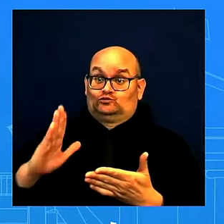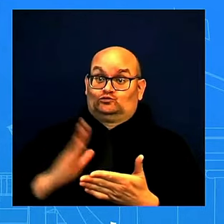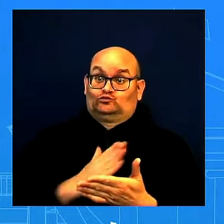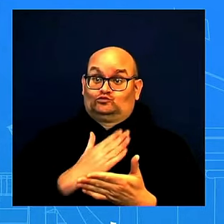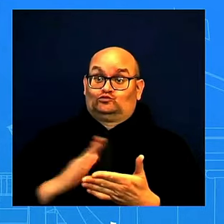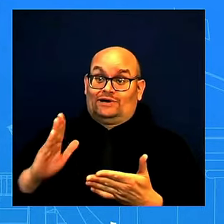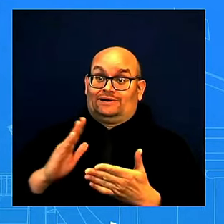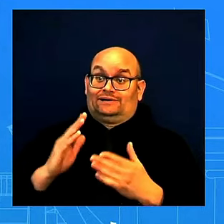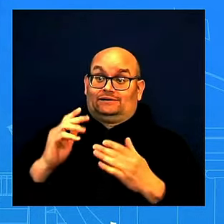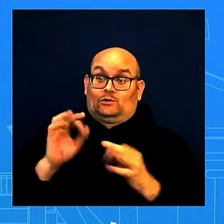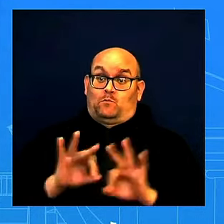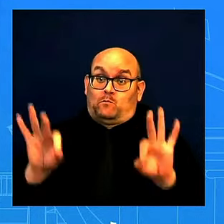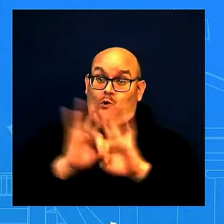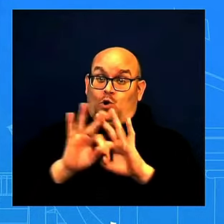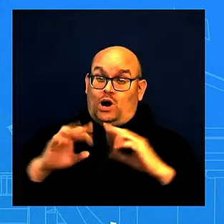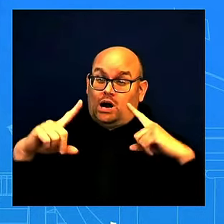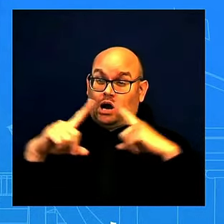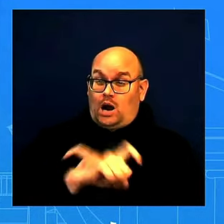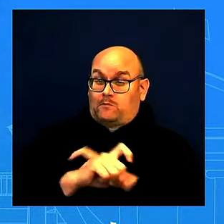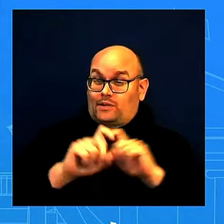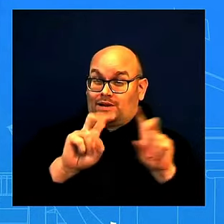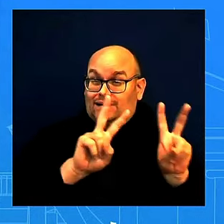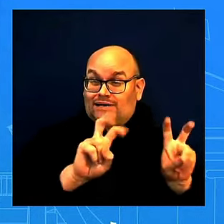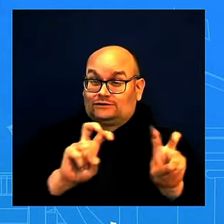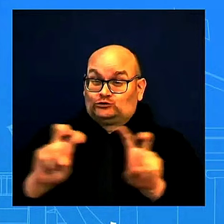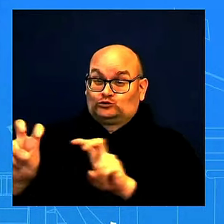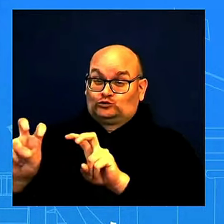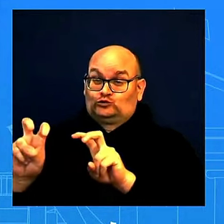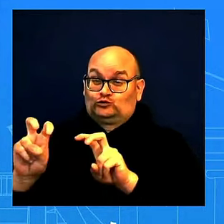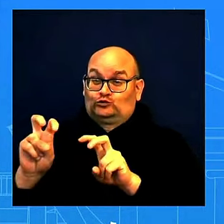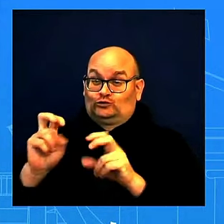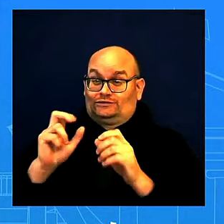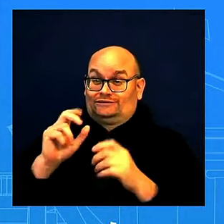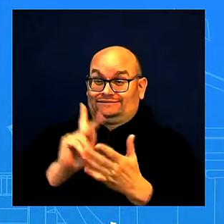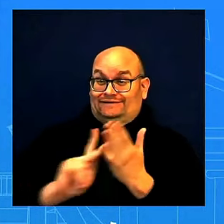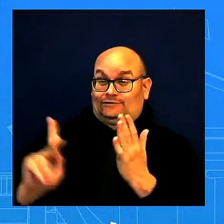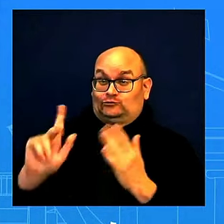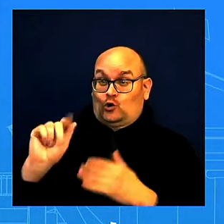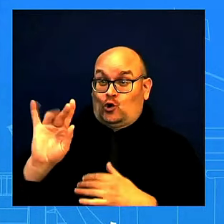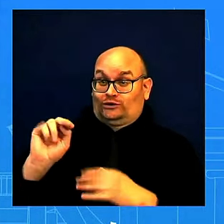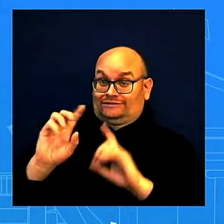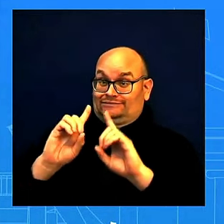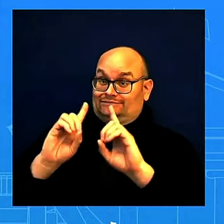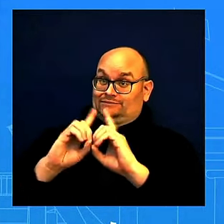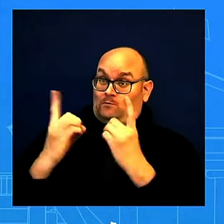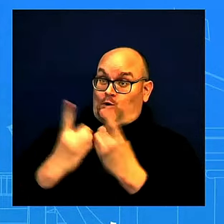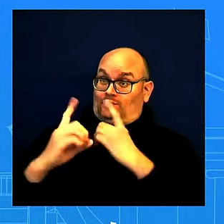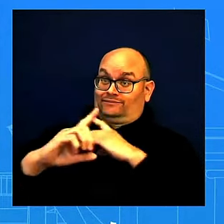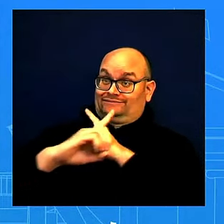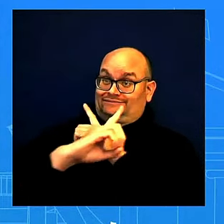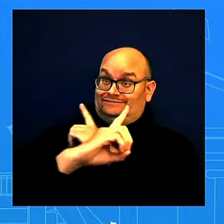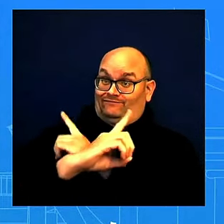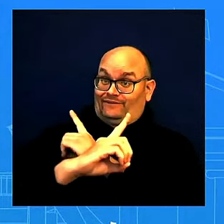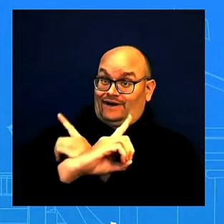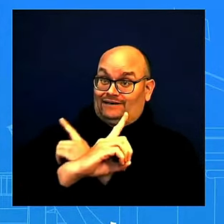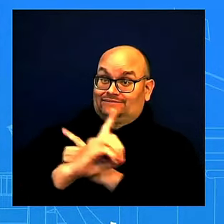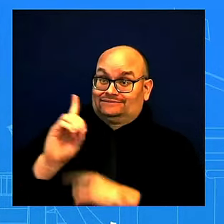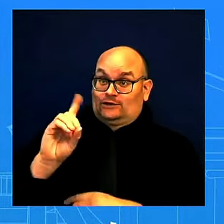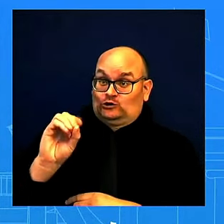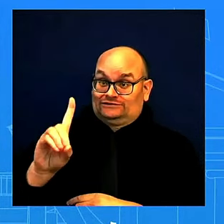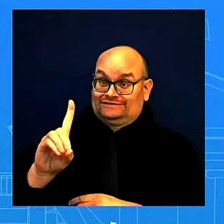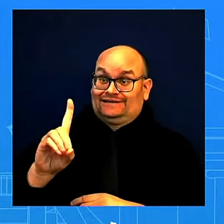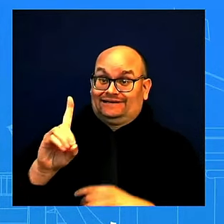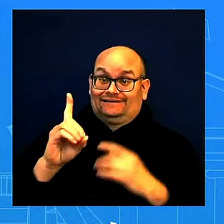the Department of Defense, has to deal with, this is something that certainly they have a huge responsibility. And so because of that,